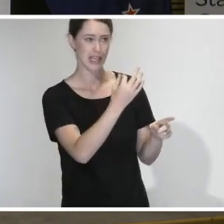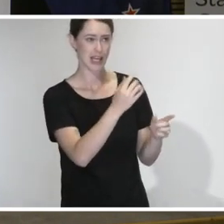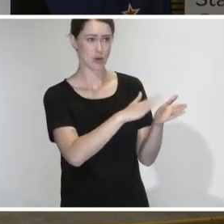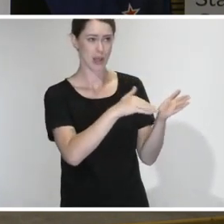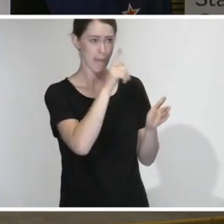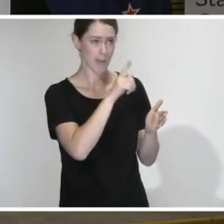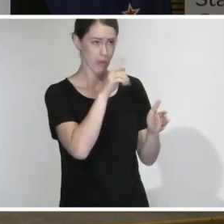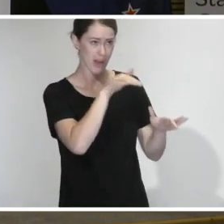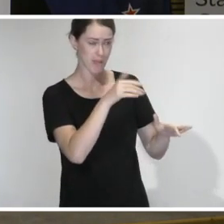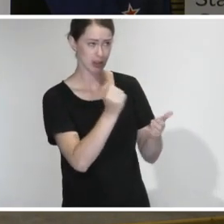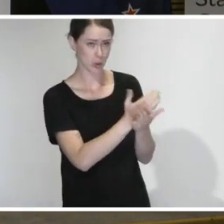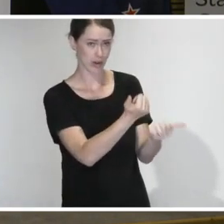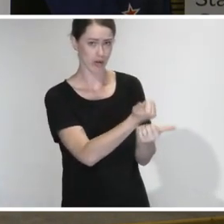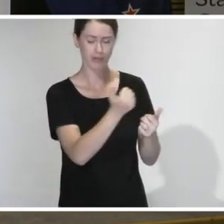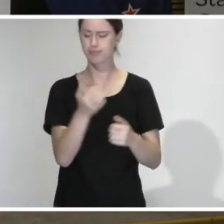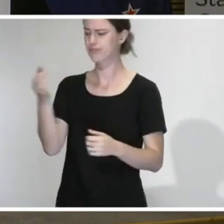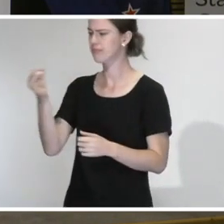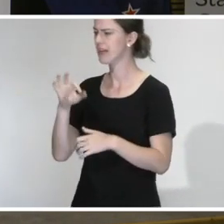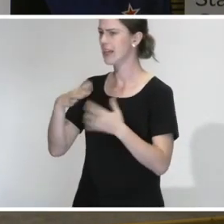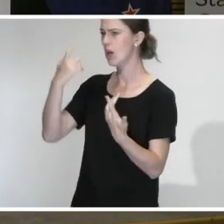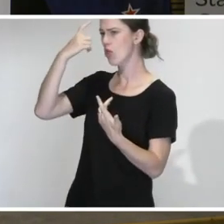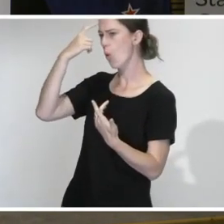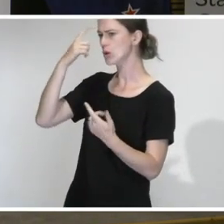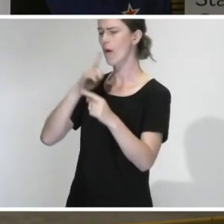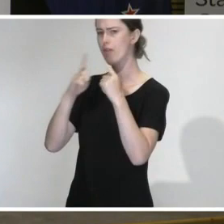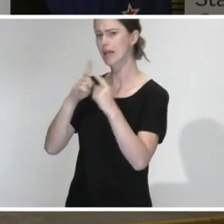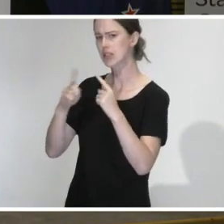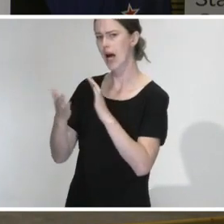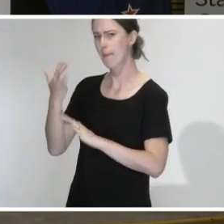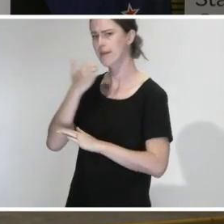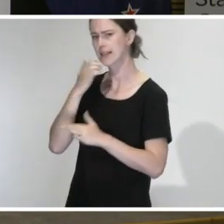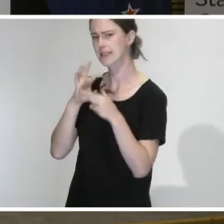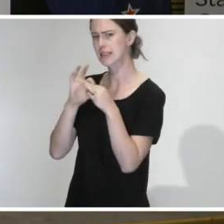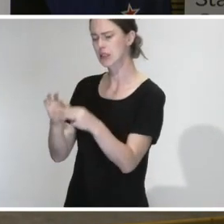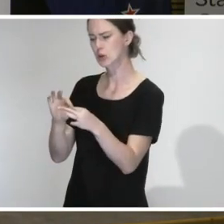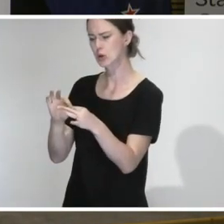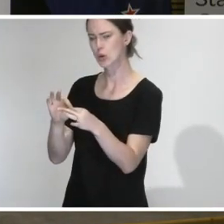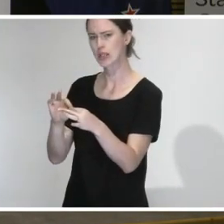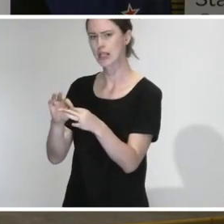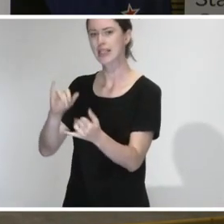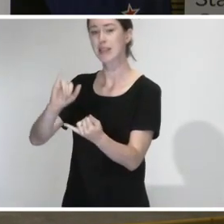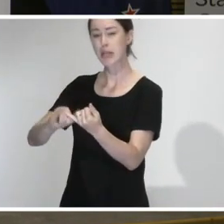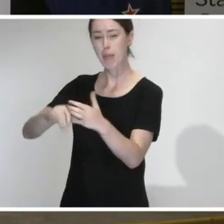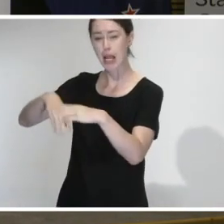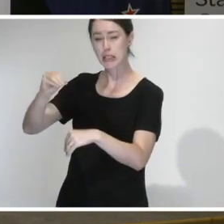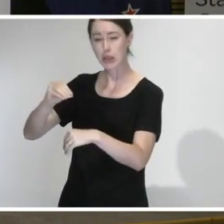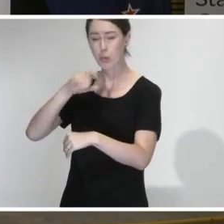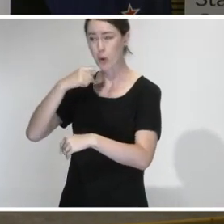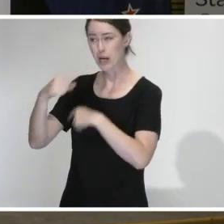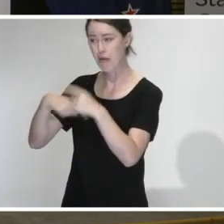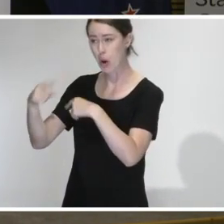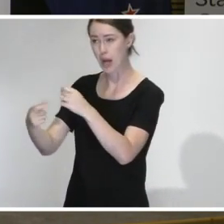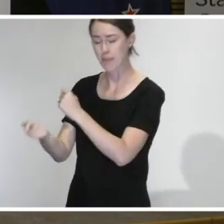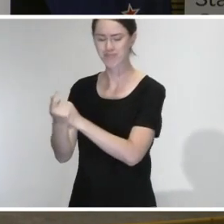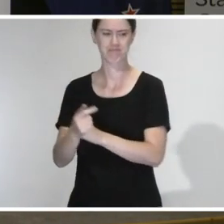there. Joe? Have you had any thoughts or further information or updates in regards to whether a September election is going to be, though? No,